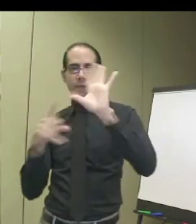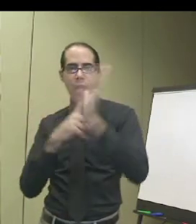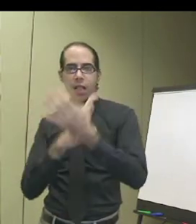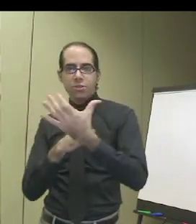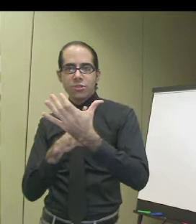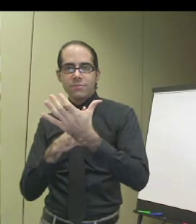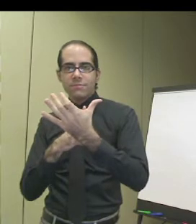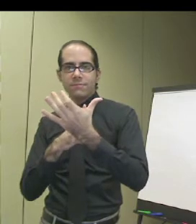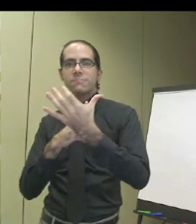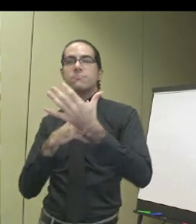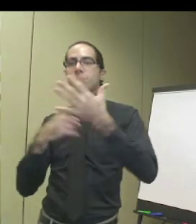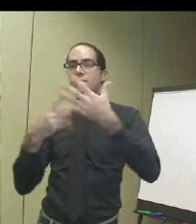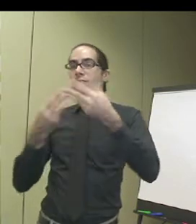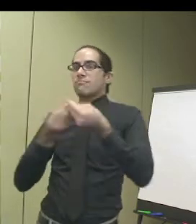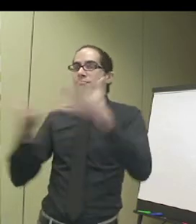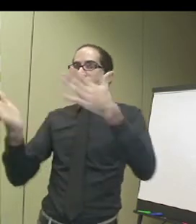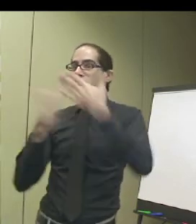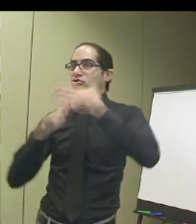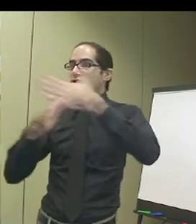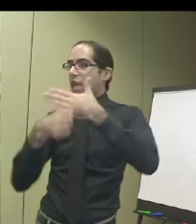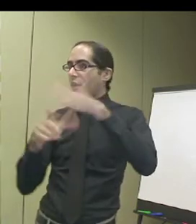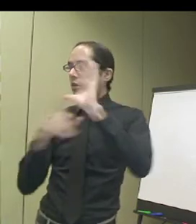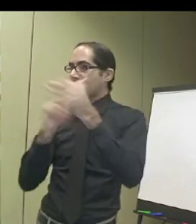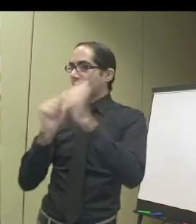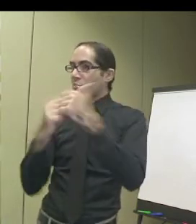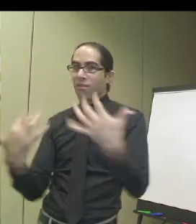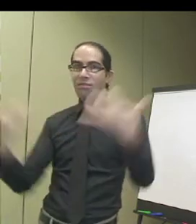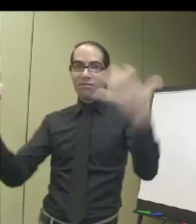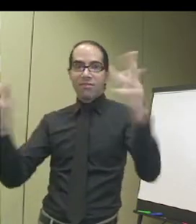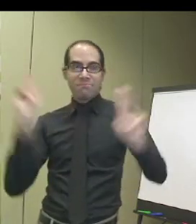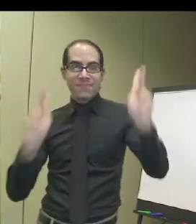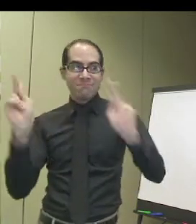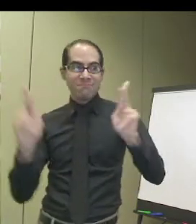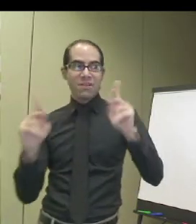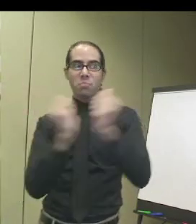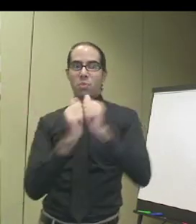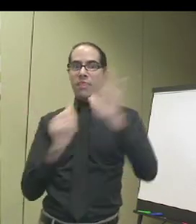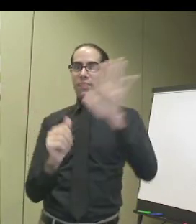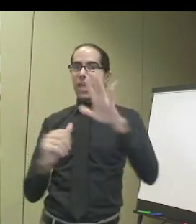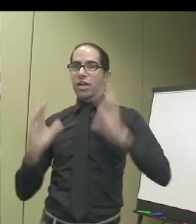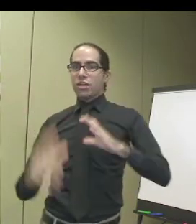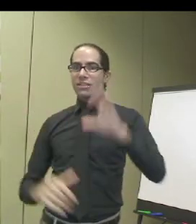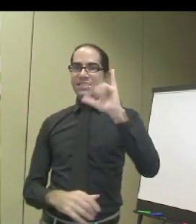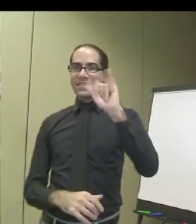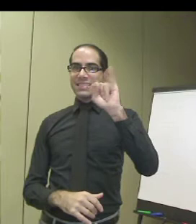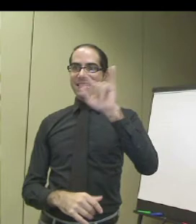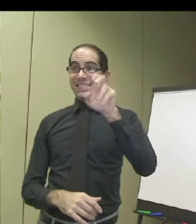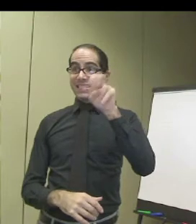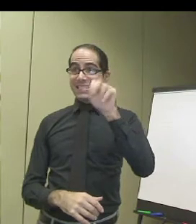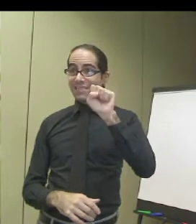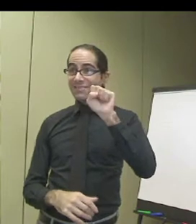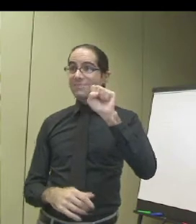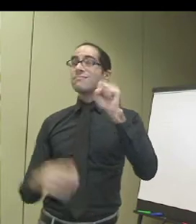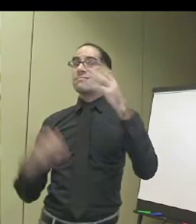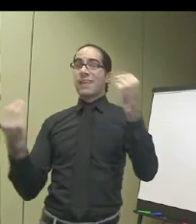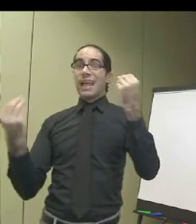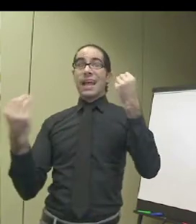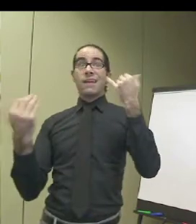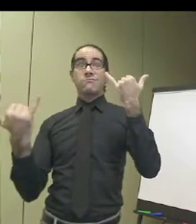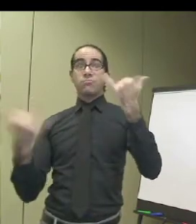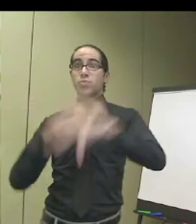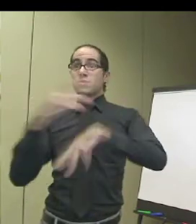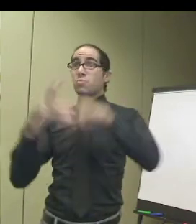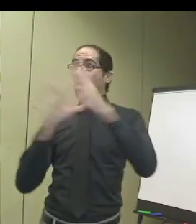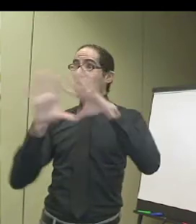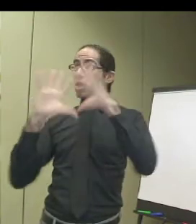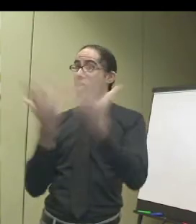And the point is to preserve the culture. And share culture with those people. And that population. They